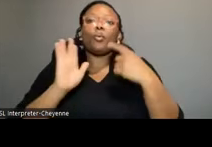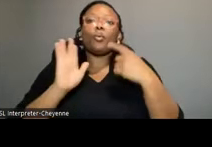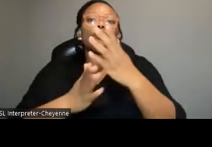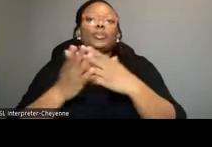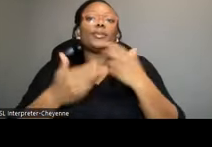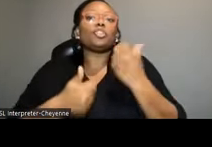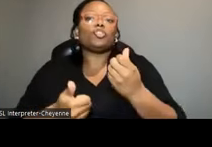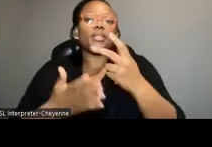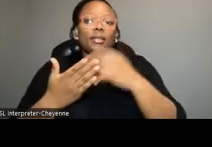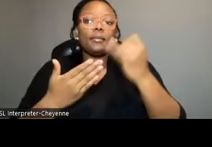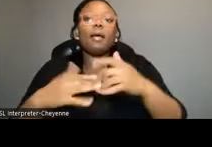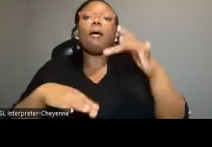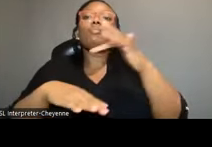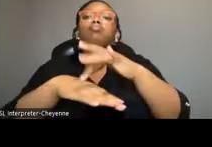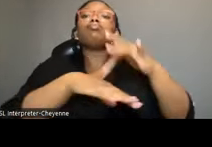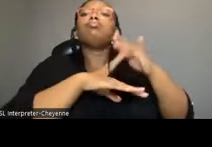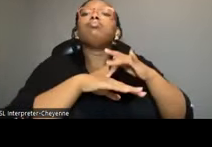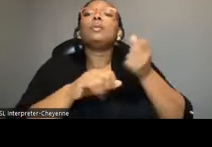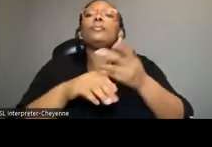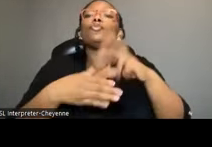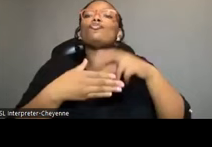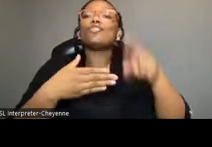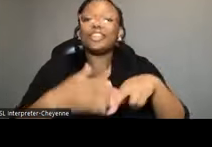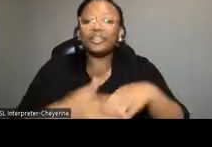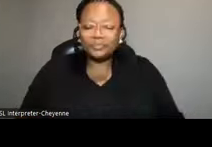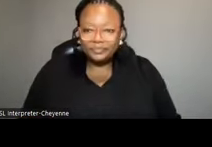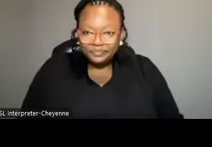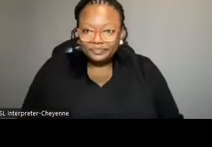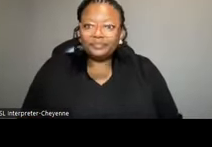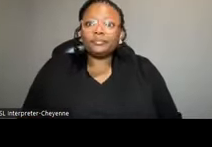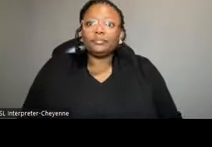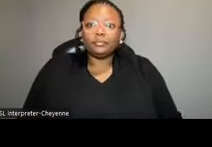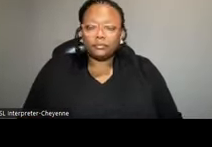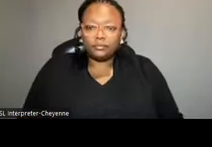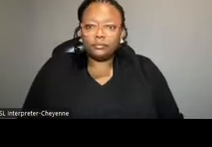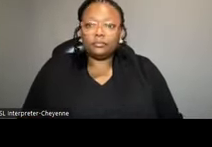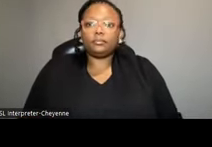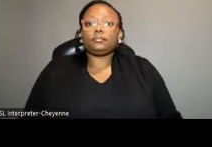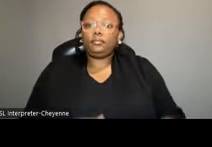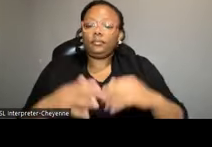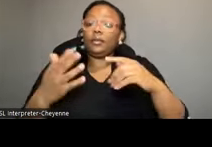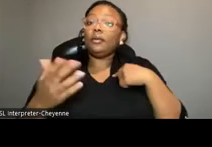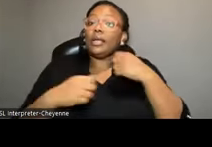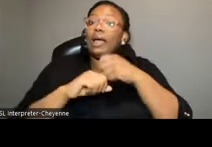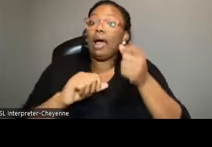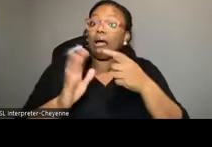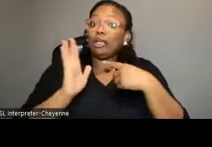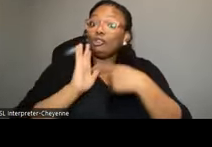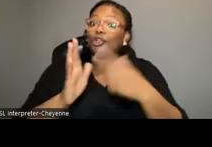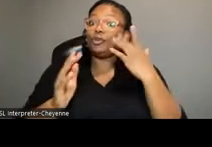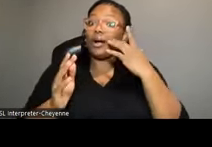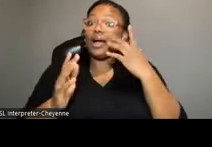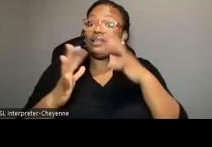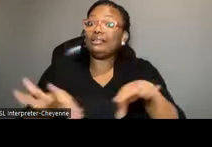the project, and just touch on a few outcomes, hopefully to make the case for why this approach is something that actually has validity, and